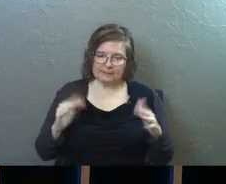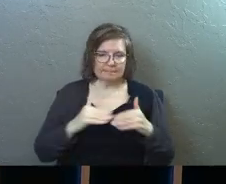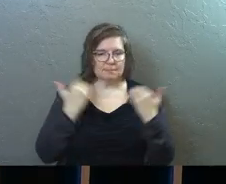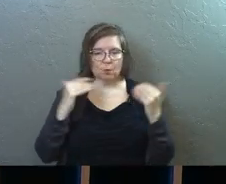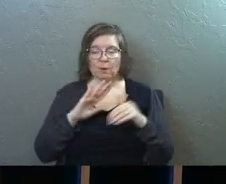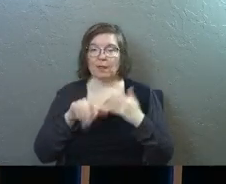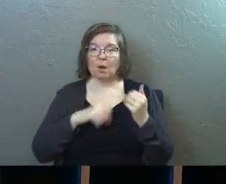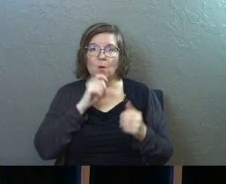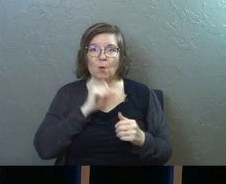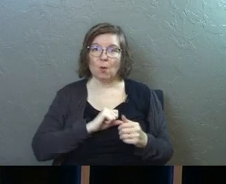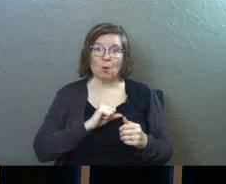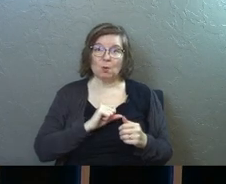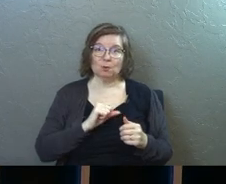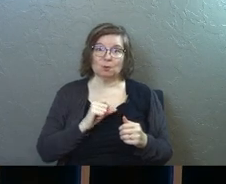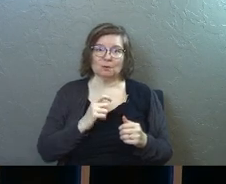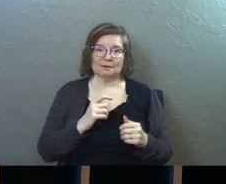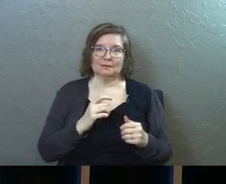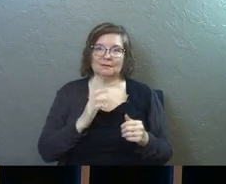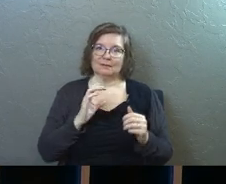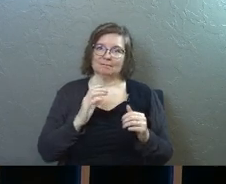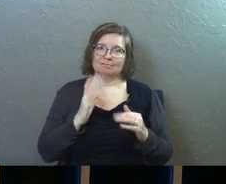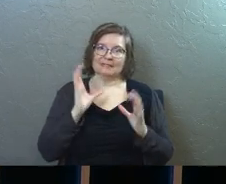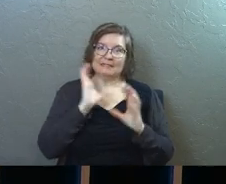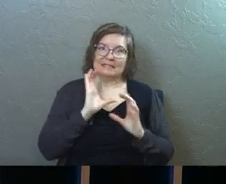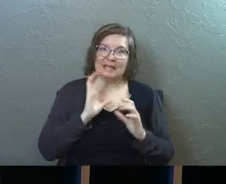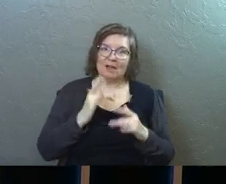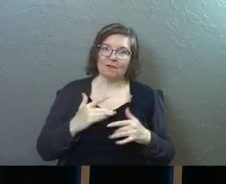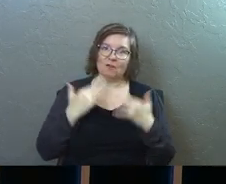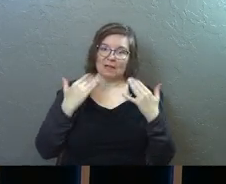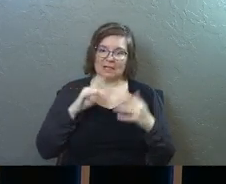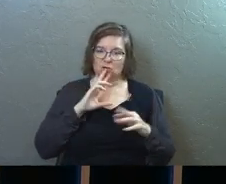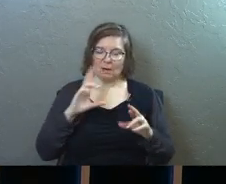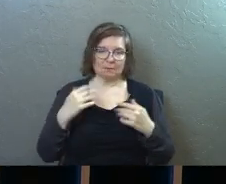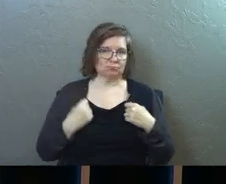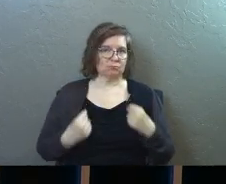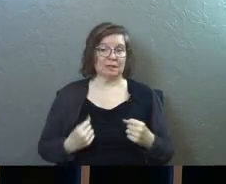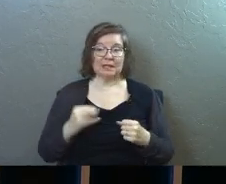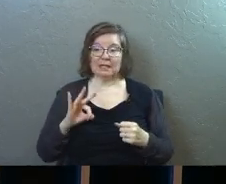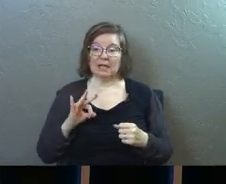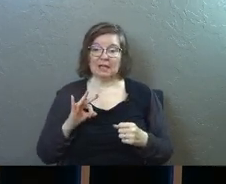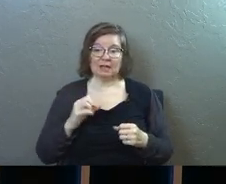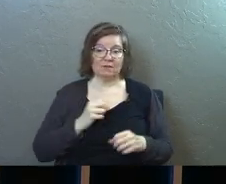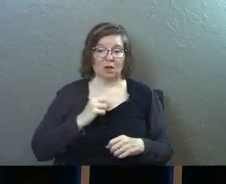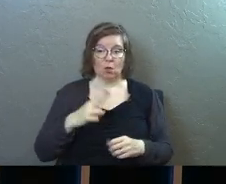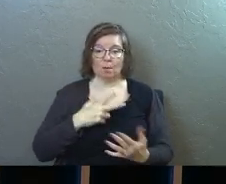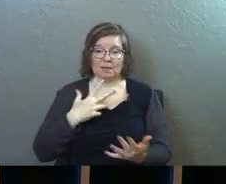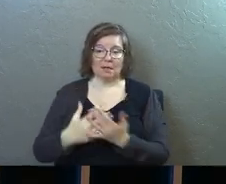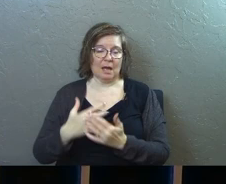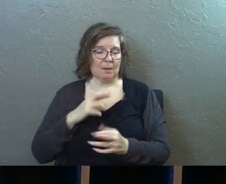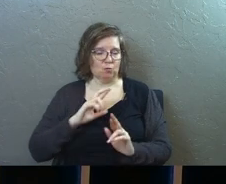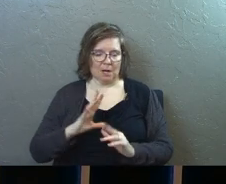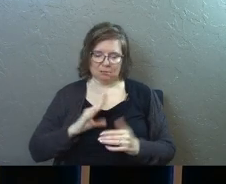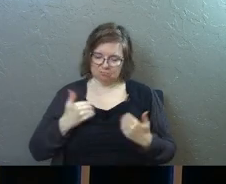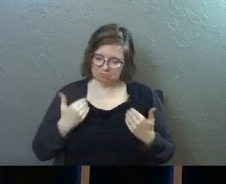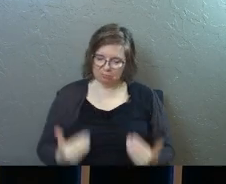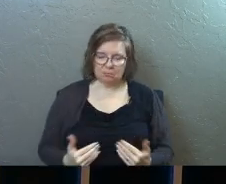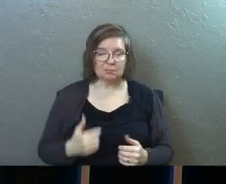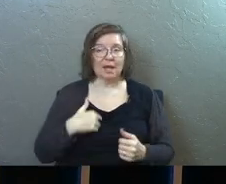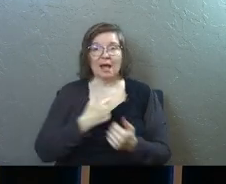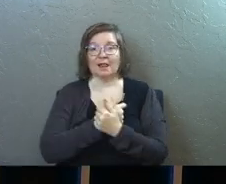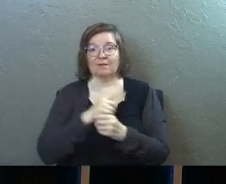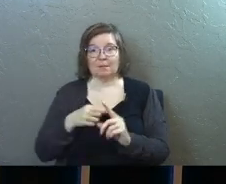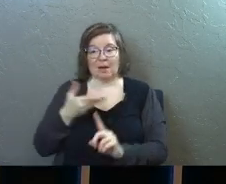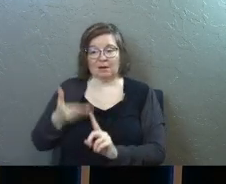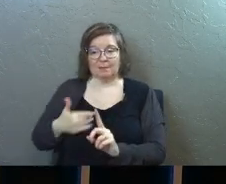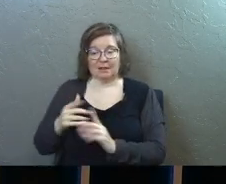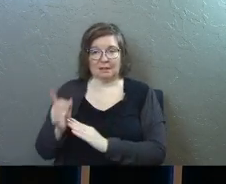it with that old secret sensitive stuff, right? Like he's ready to be bold. Even if they throw me in chains, I'm ready to be bold about it. I love